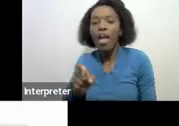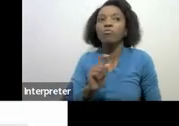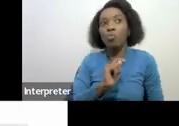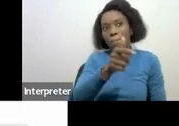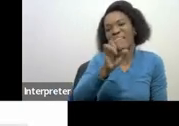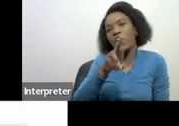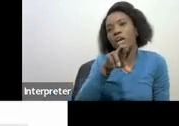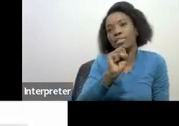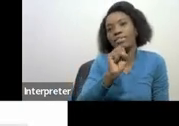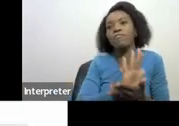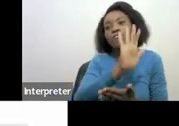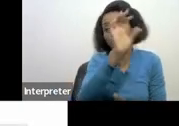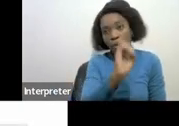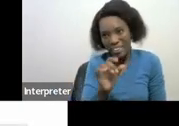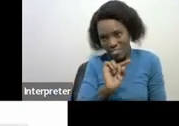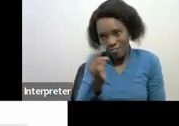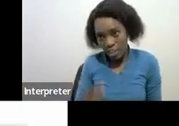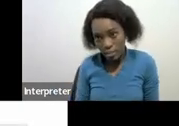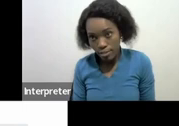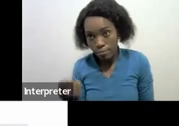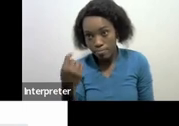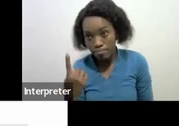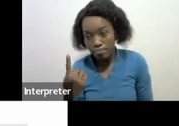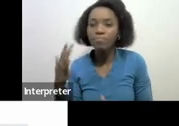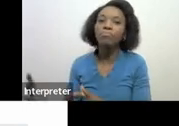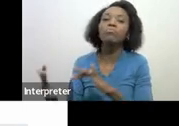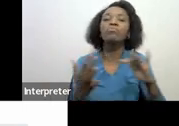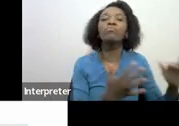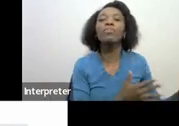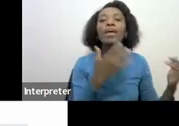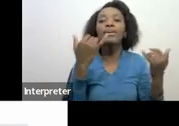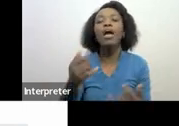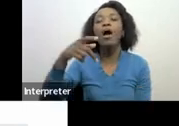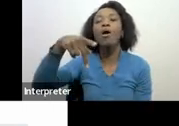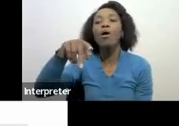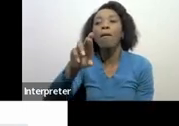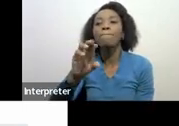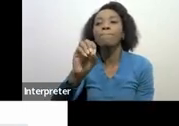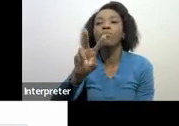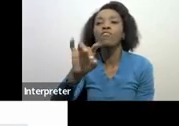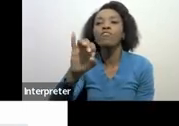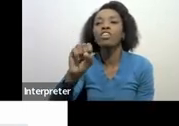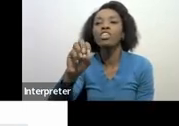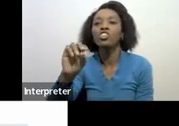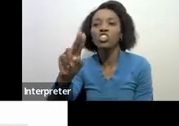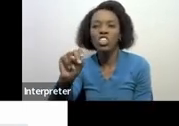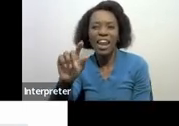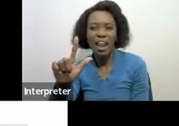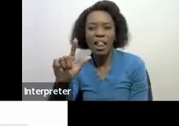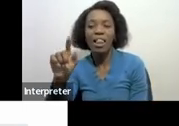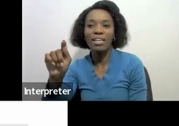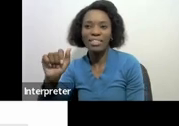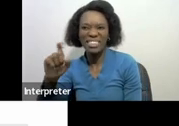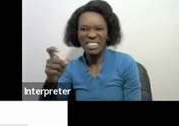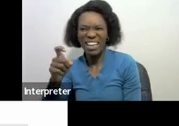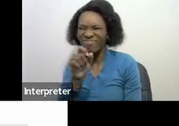I'm moving to provisional text provisional text is not a separate text from income text it's just a method of paying